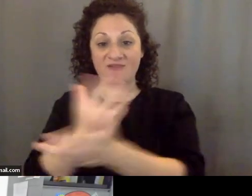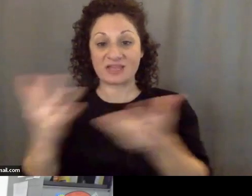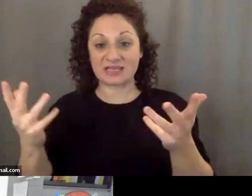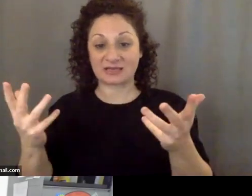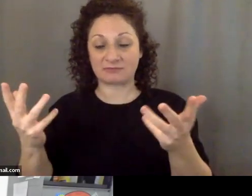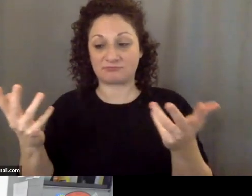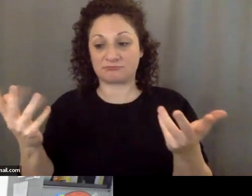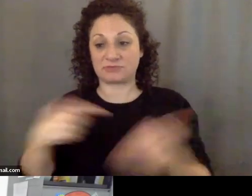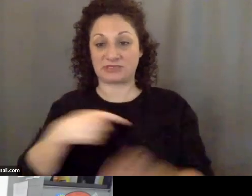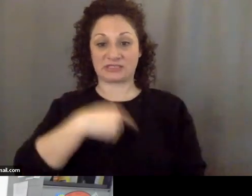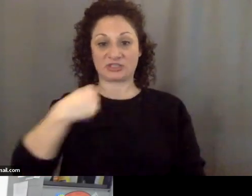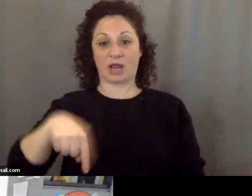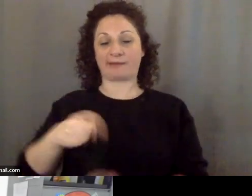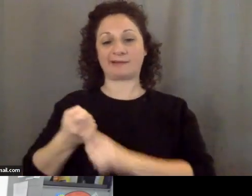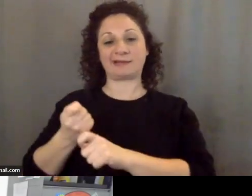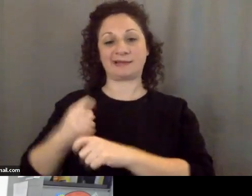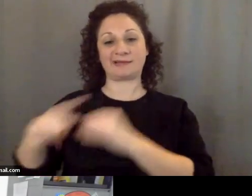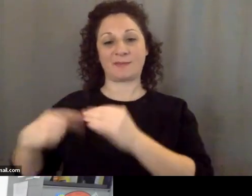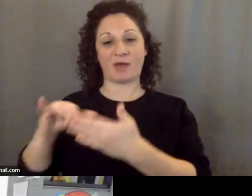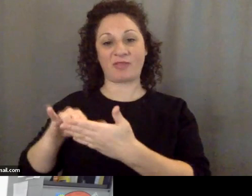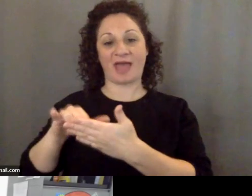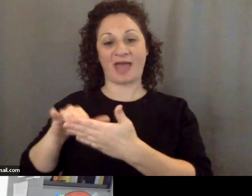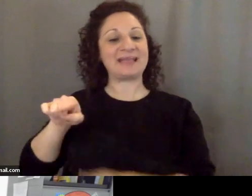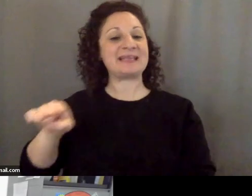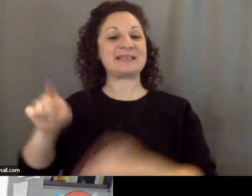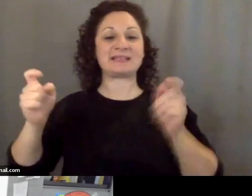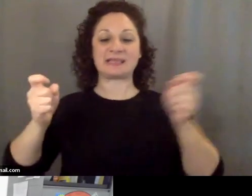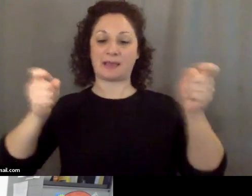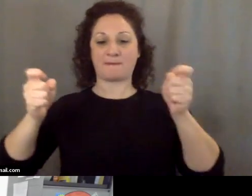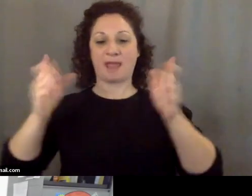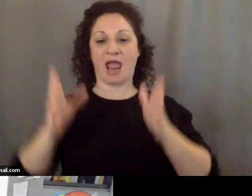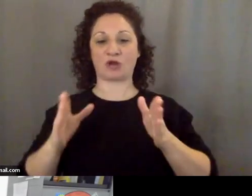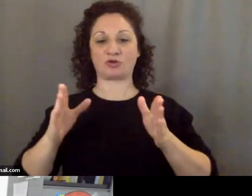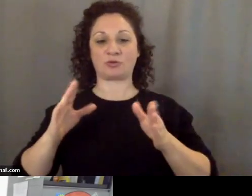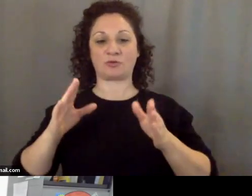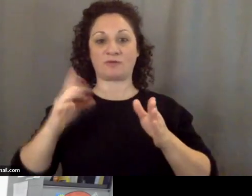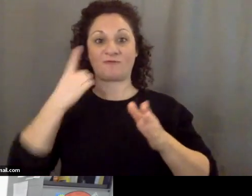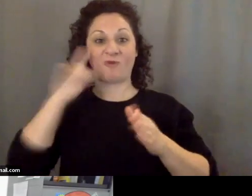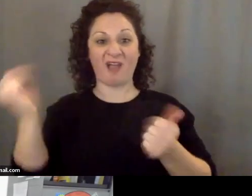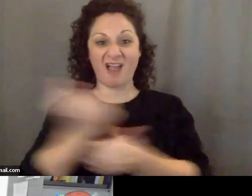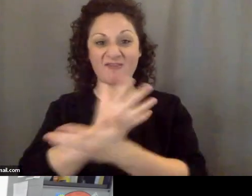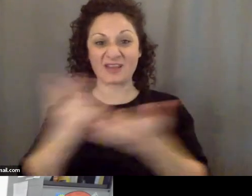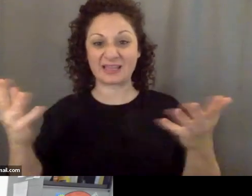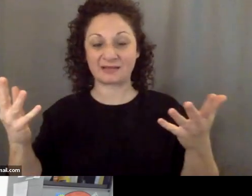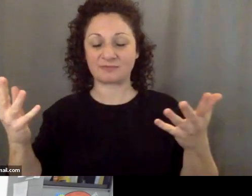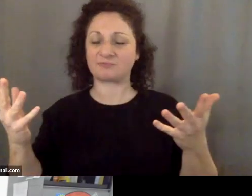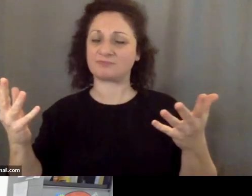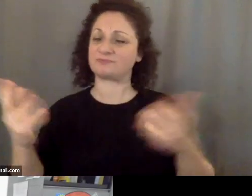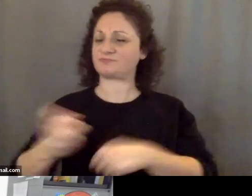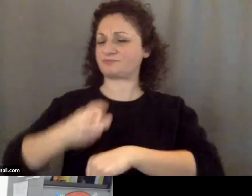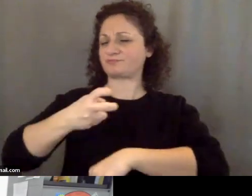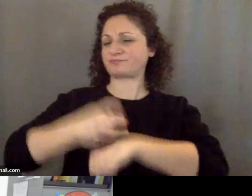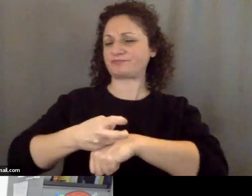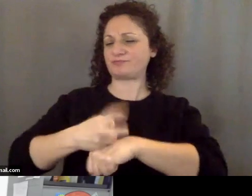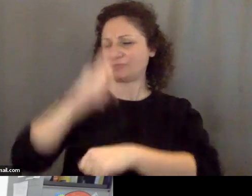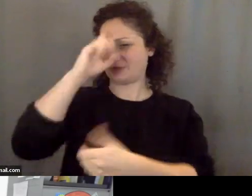tease about that, that he's the commander of absolutely everything, it gets harder to believe he didn't